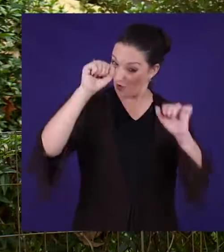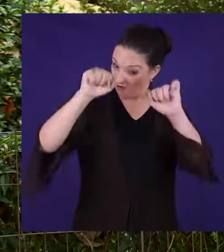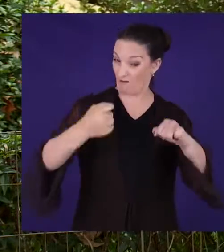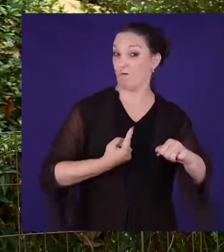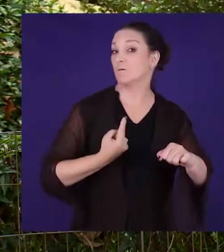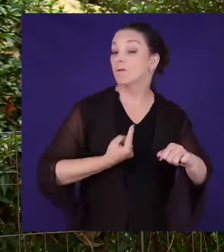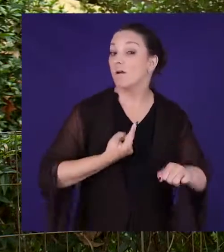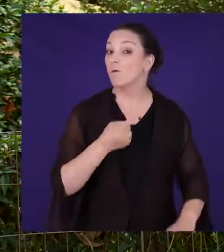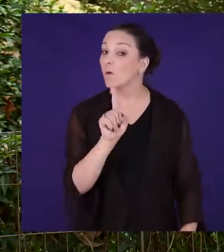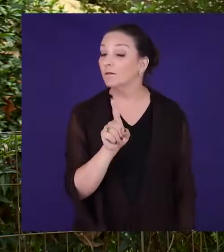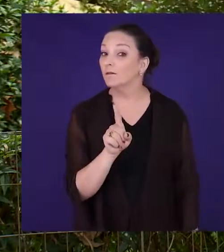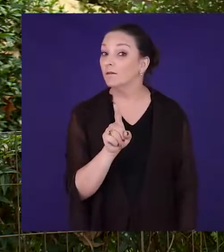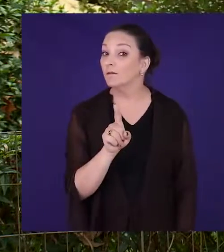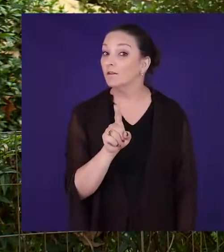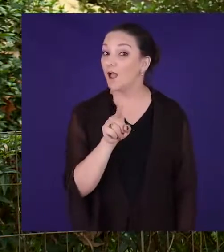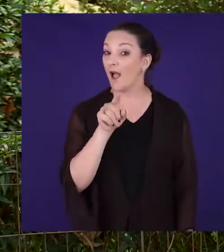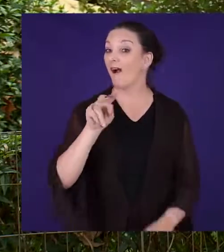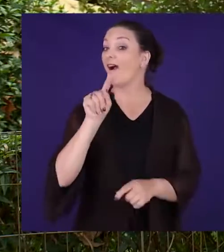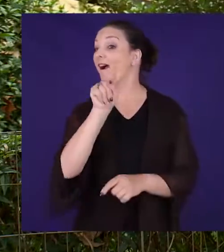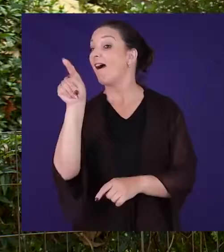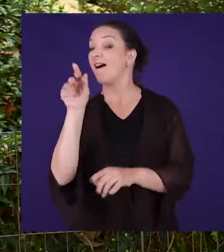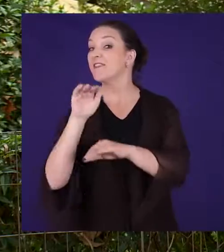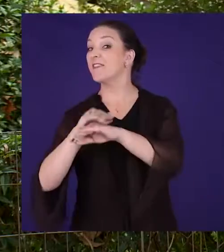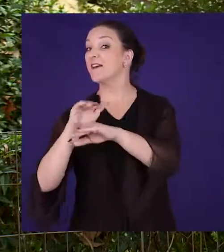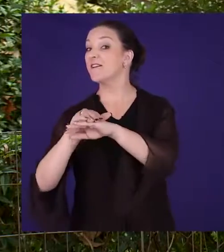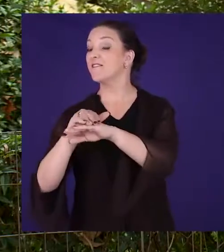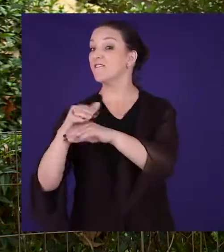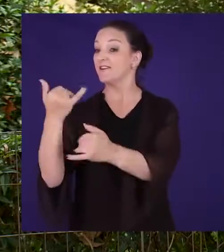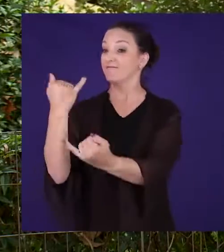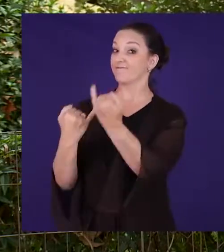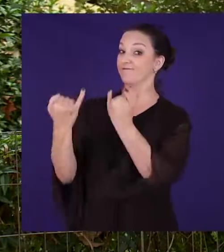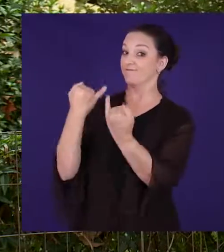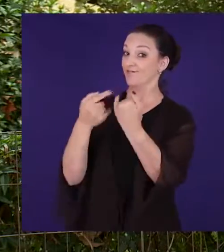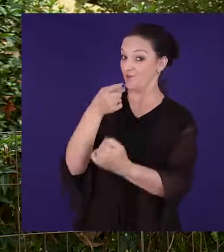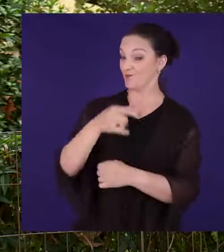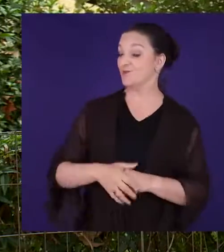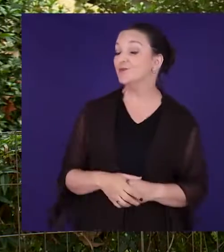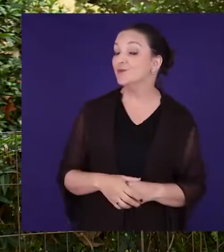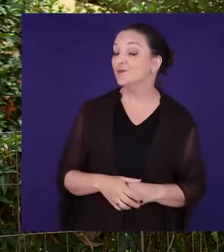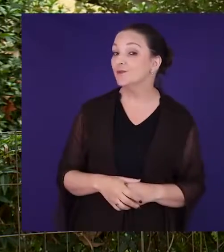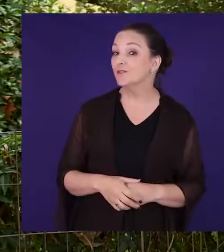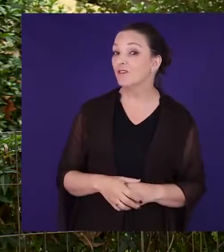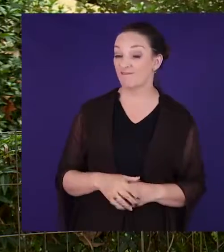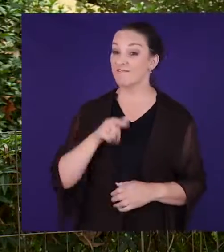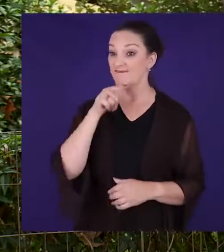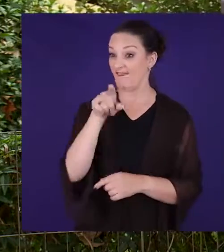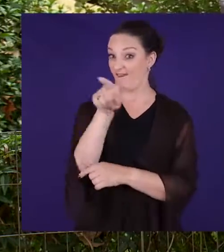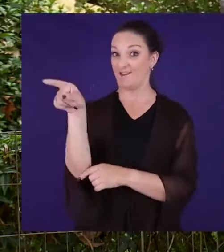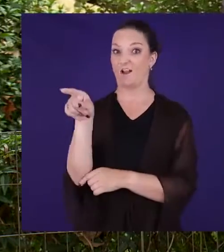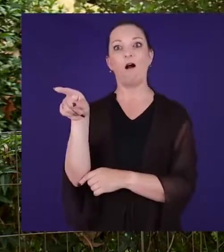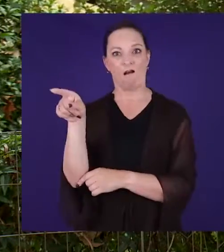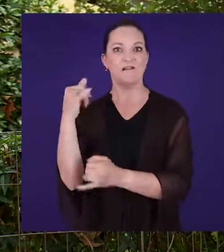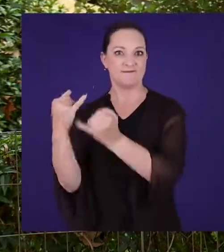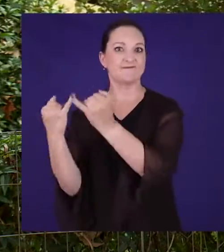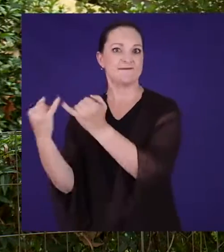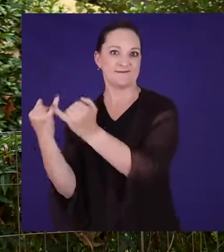allowing yourself to be intimidated by your so-called friends they are all telling you